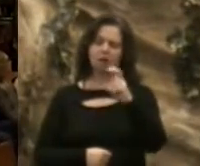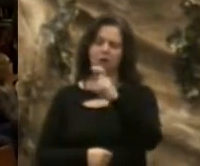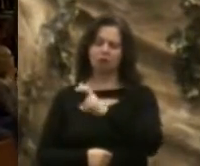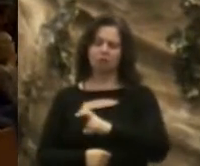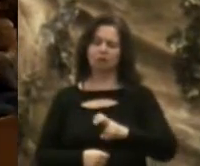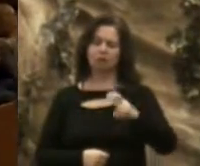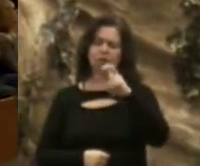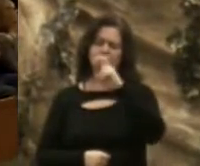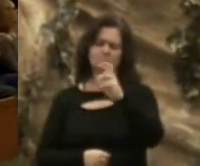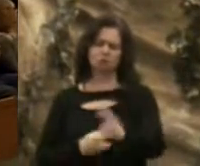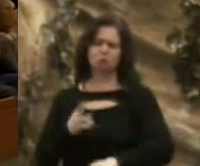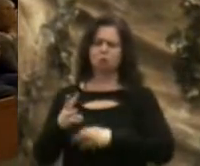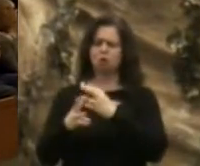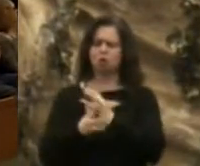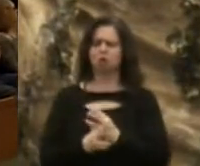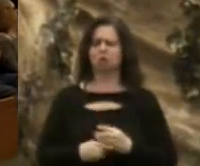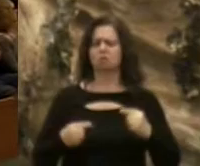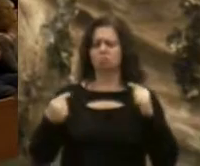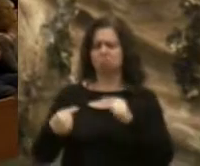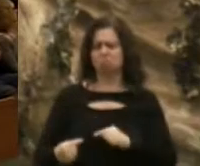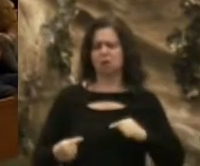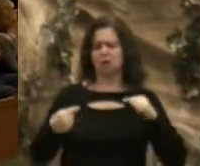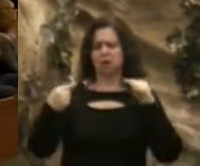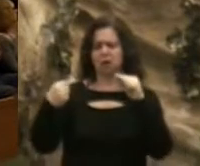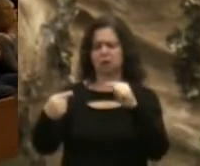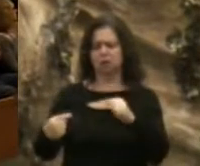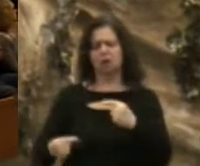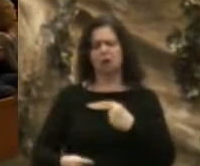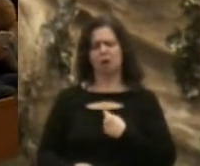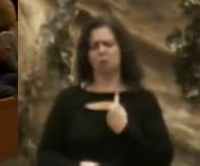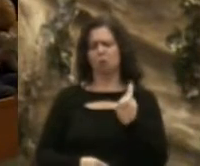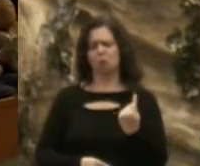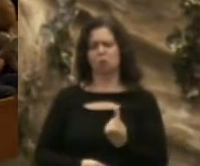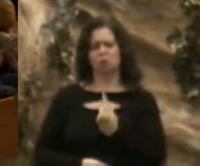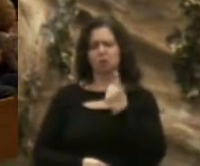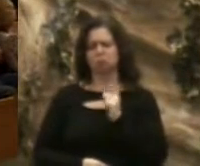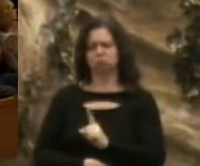-way-faring stranger, traveling through this